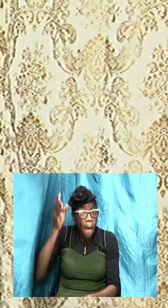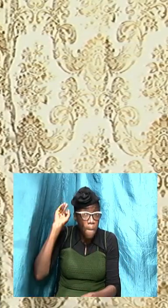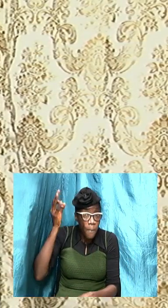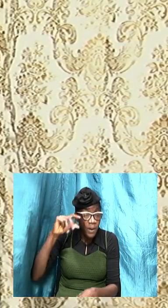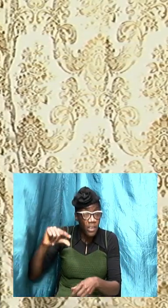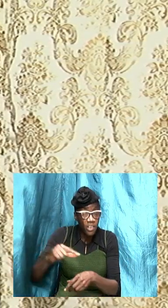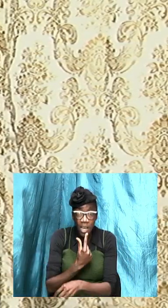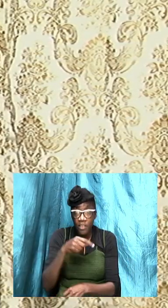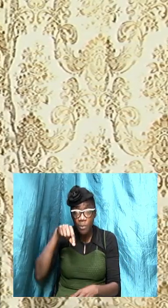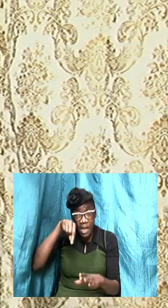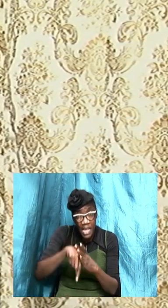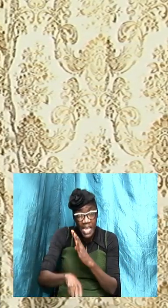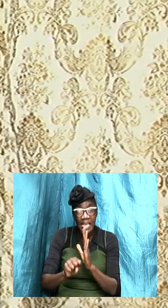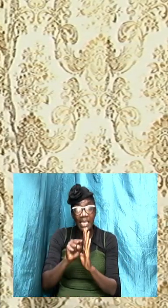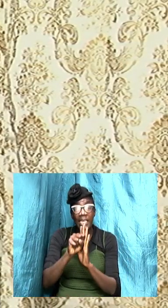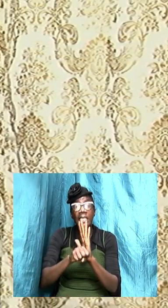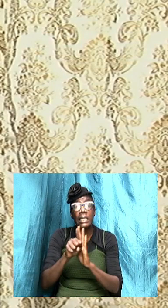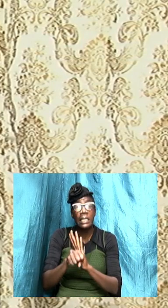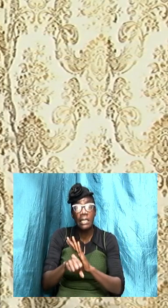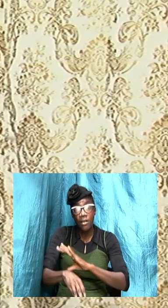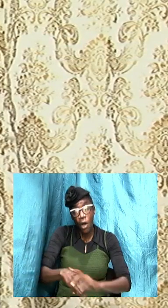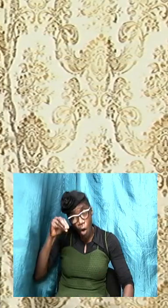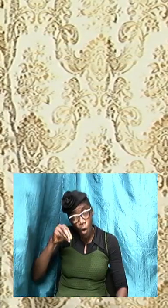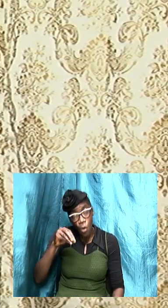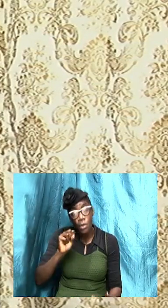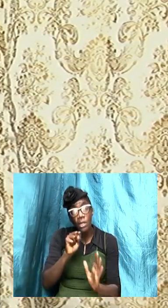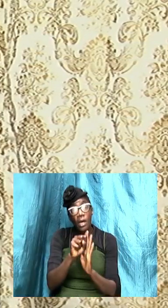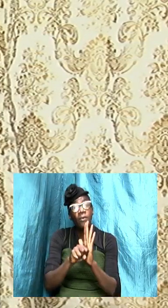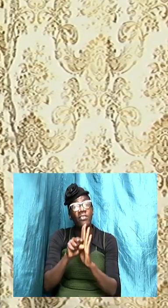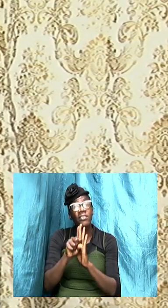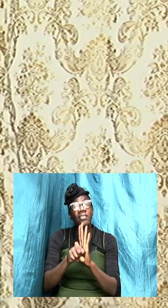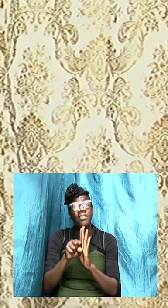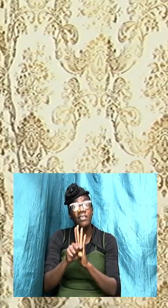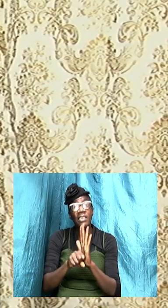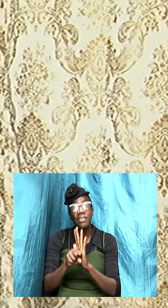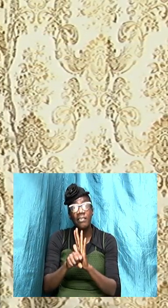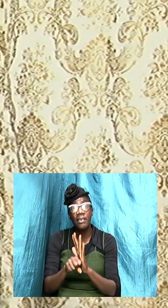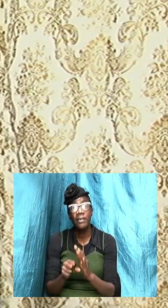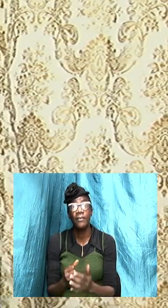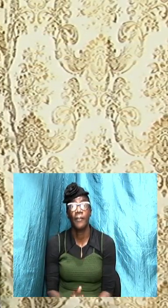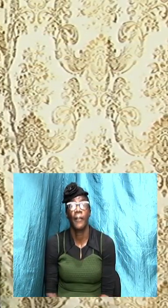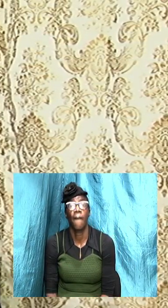and out of sea and out of sea out so